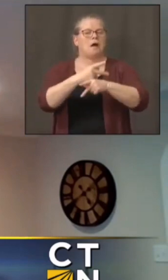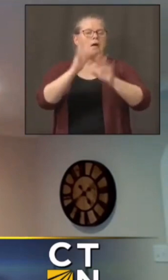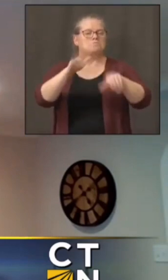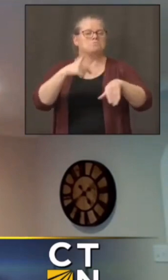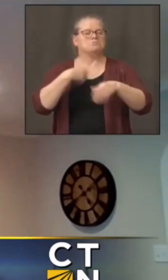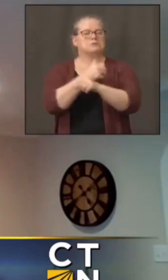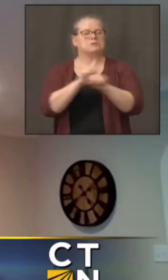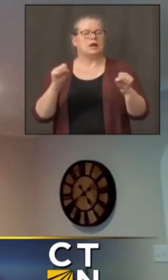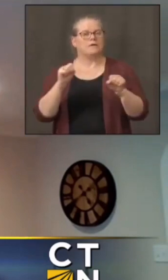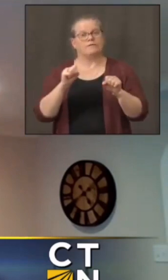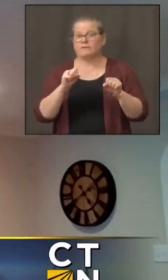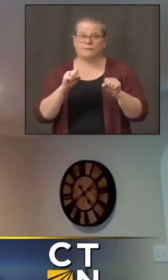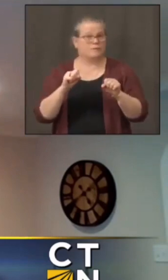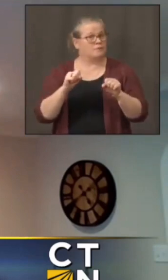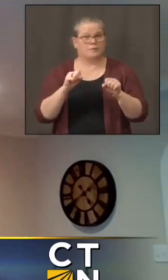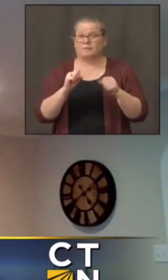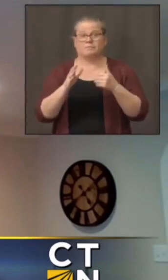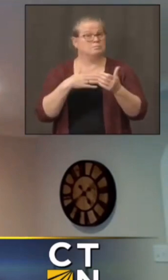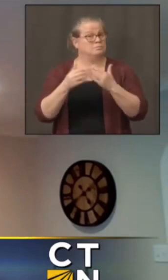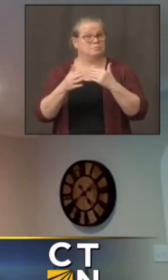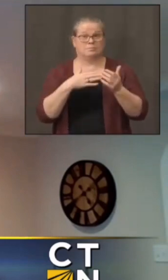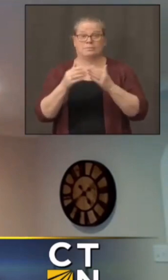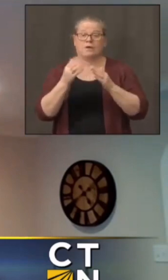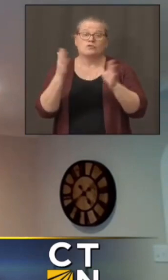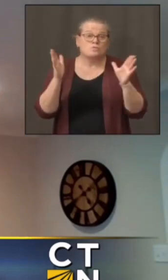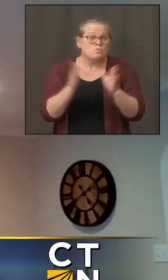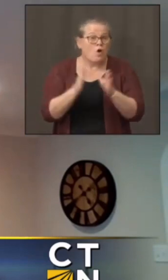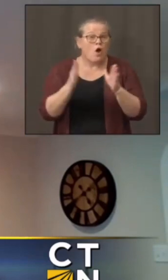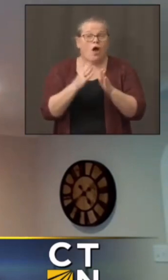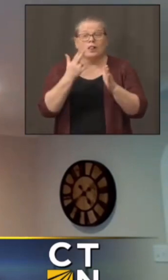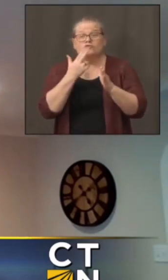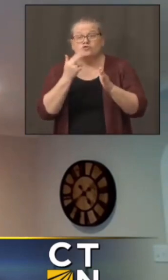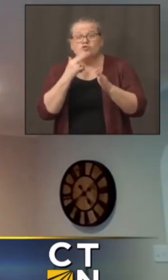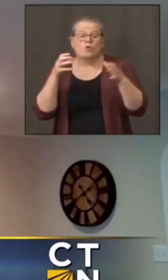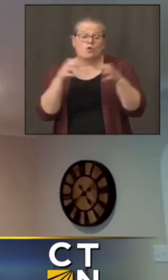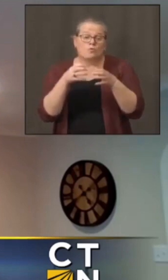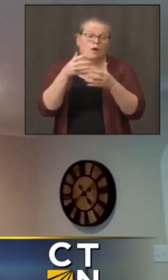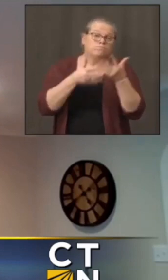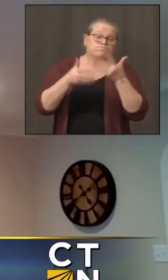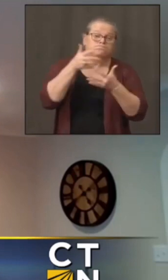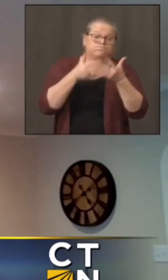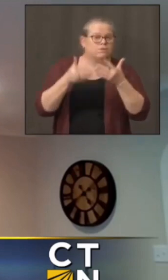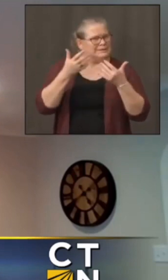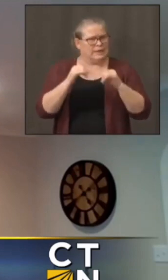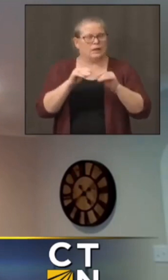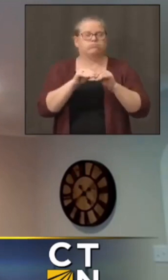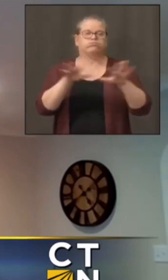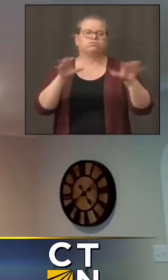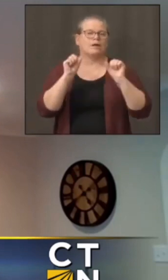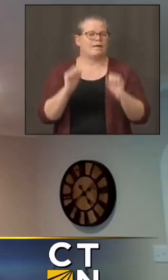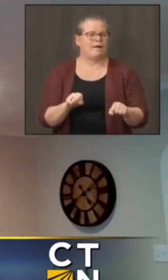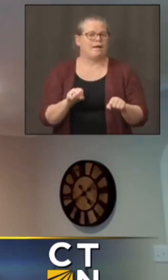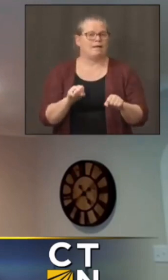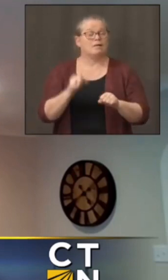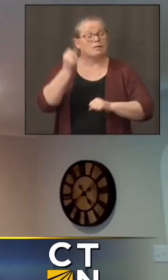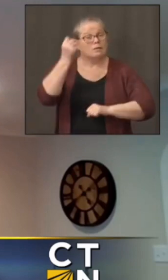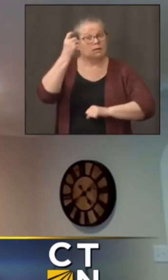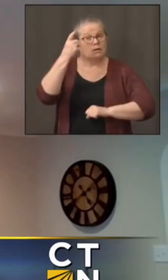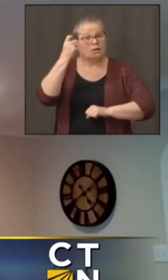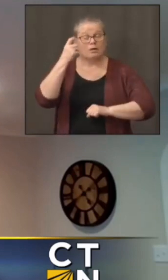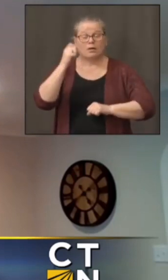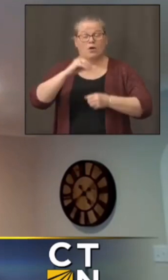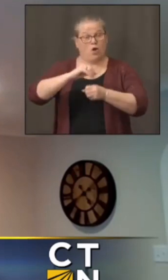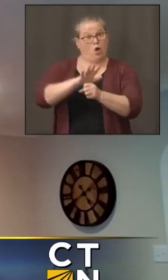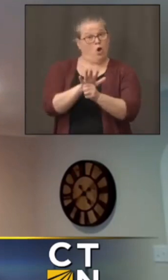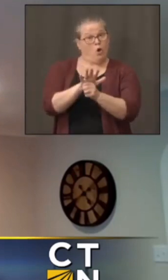But the thing about this virus is that once it's in the community, just like I mentioned, once it's in a